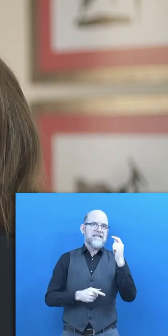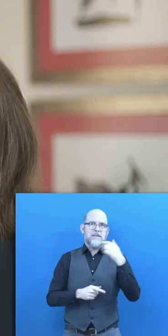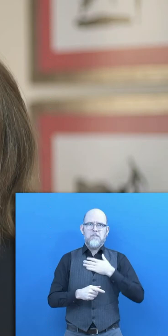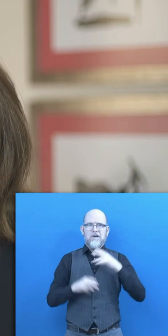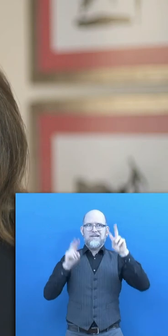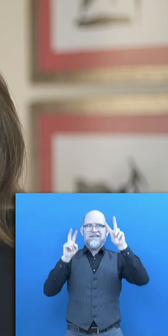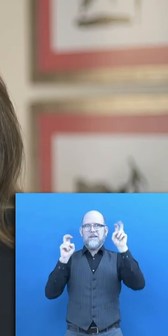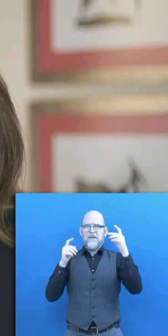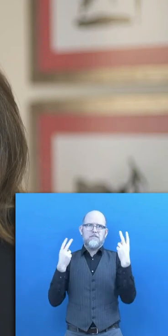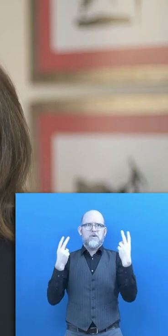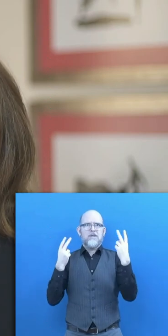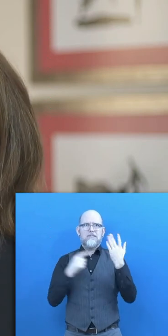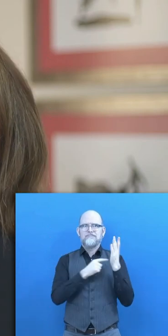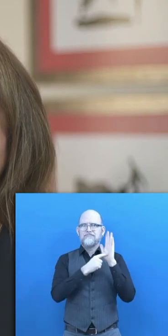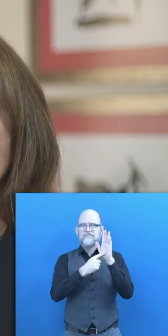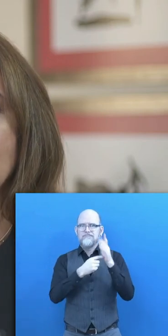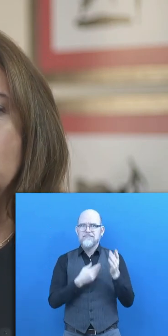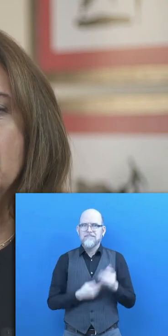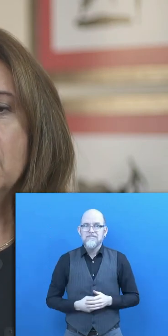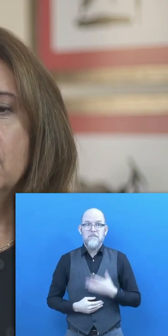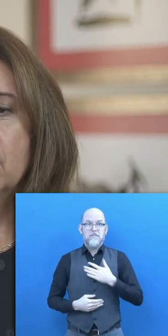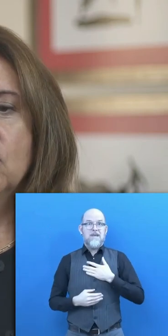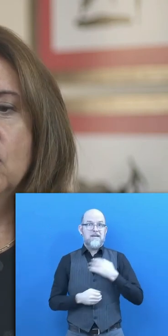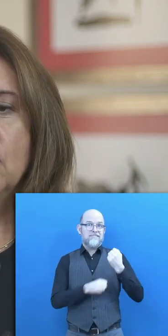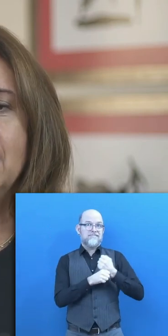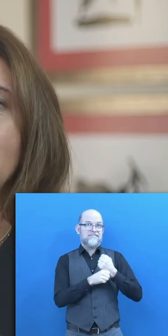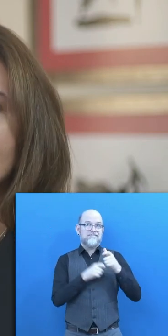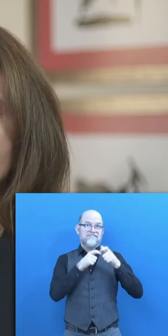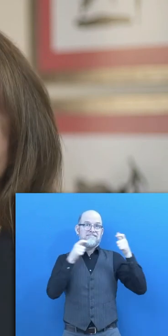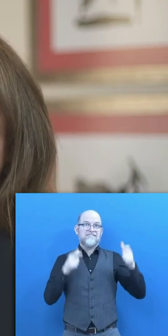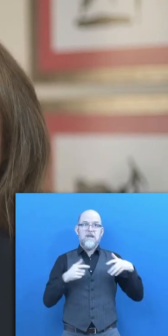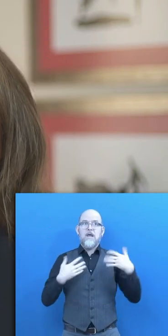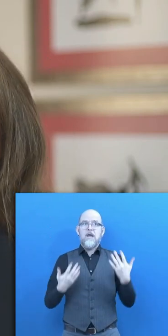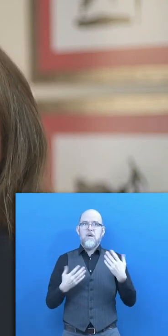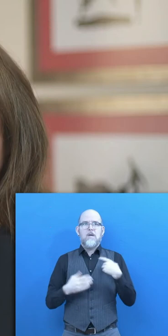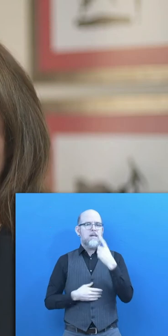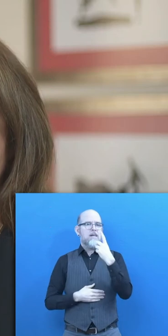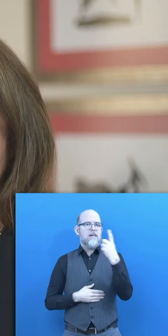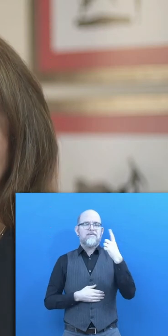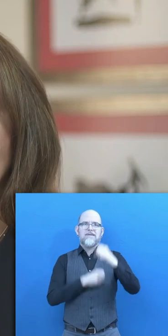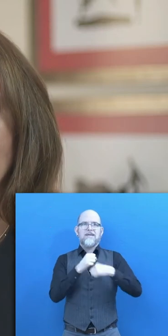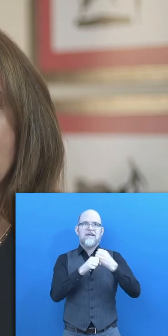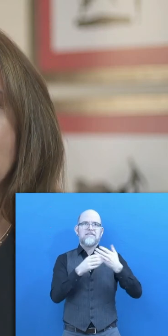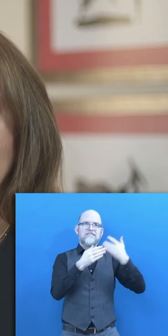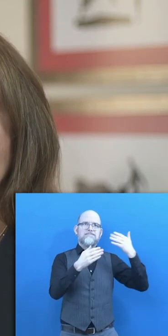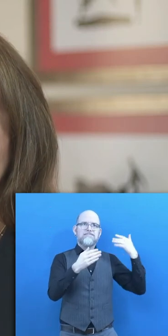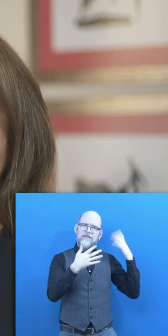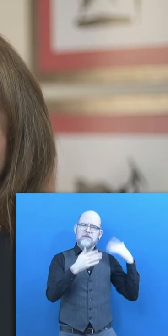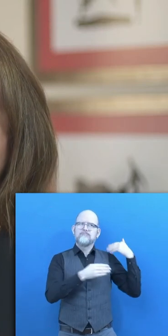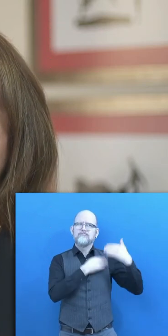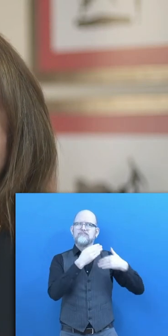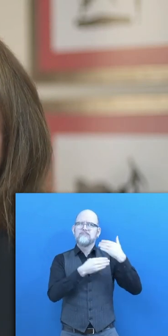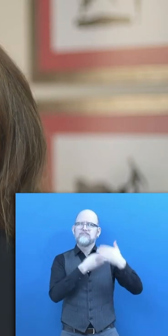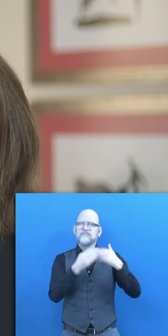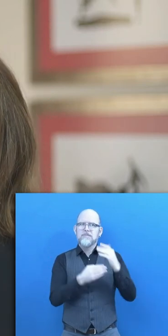Fundación Descúbreme. Fundación Descúbreme is turning 11 years old this year. During this period,